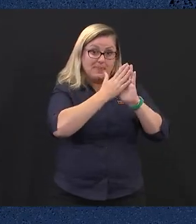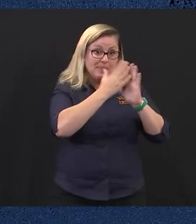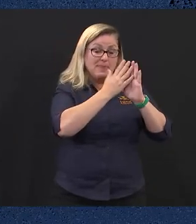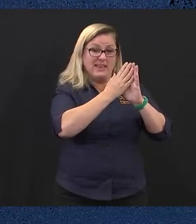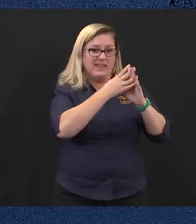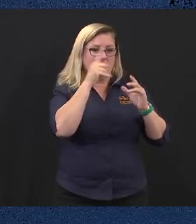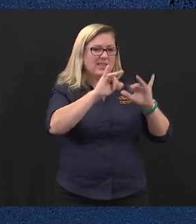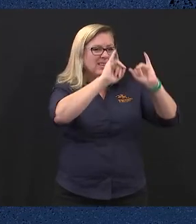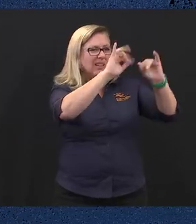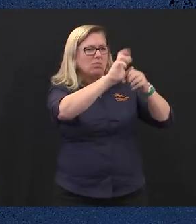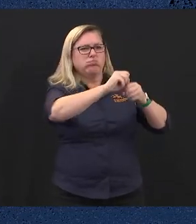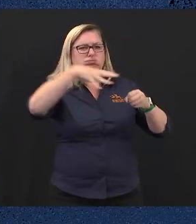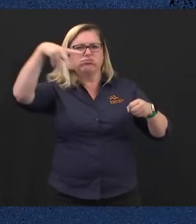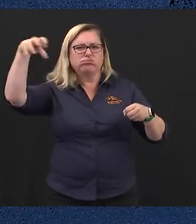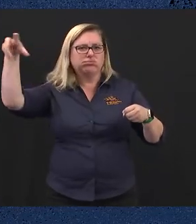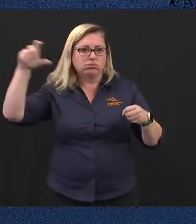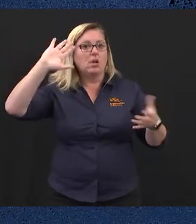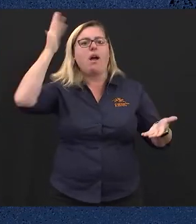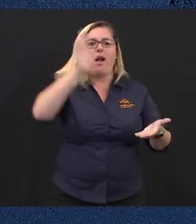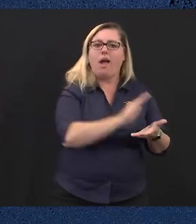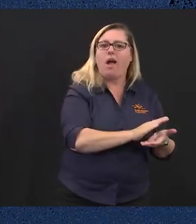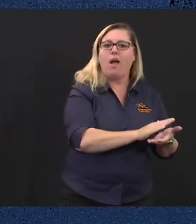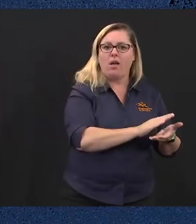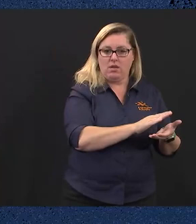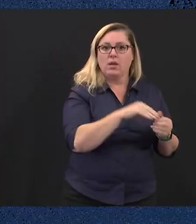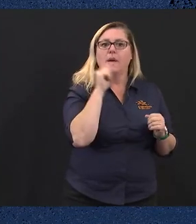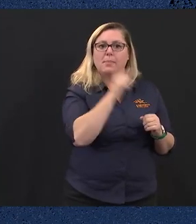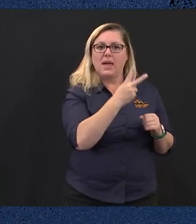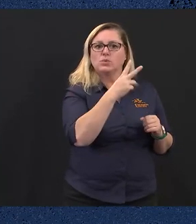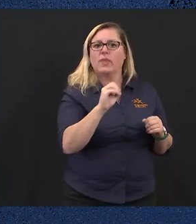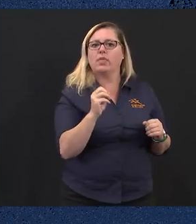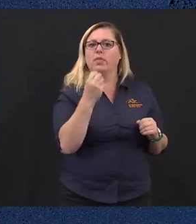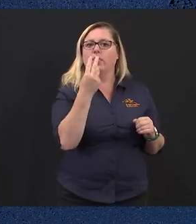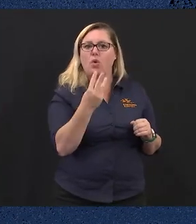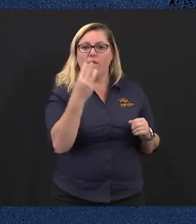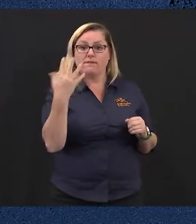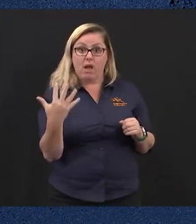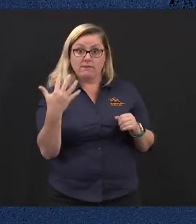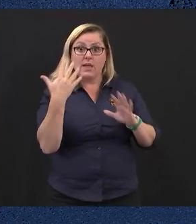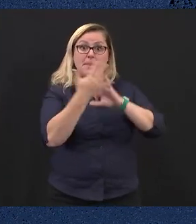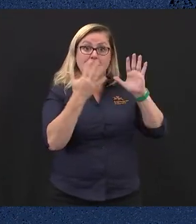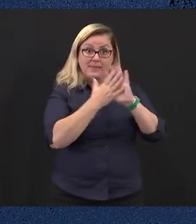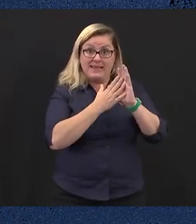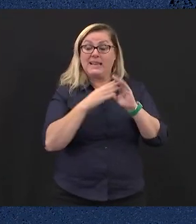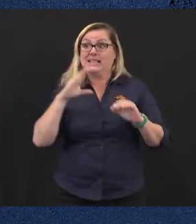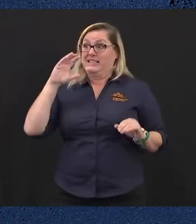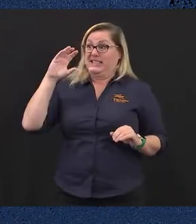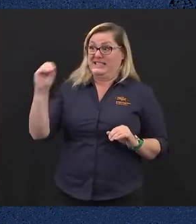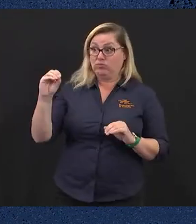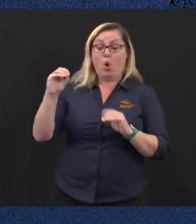75 to 80 per cent by 2035 and net zero emissions by 2045.